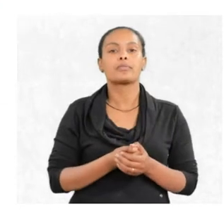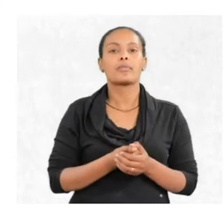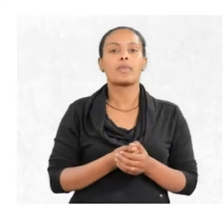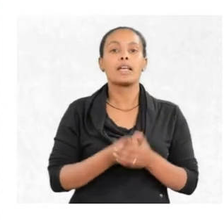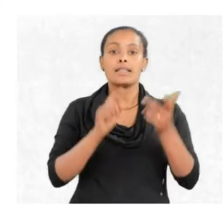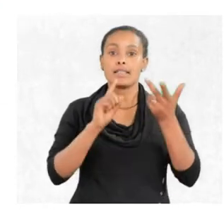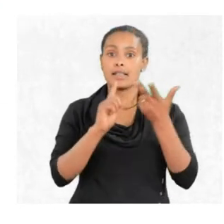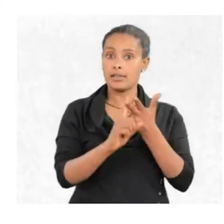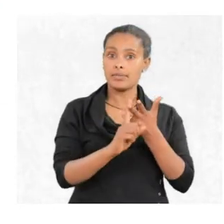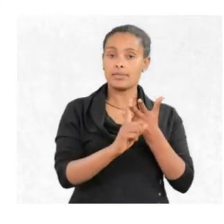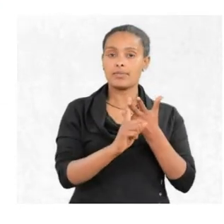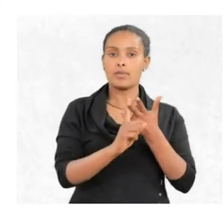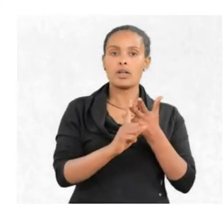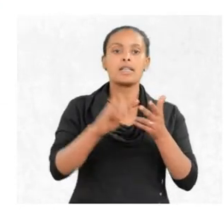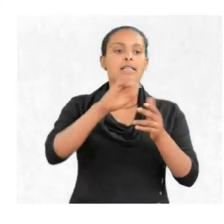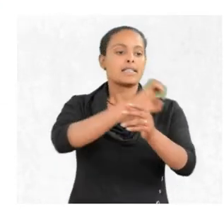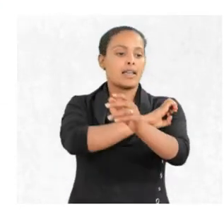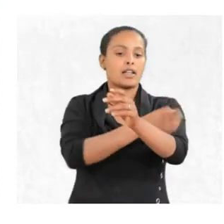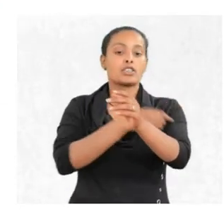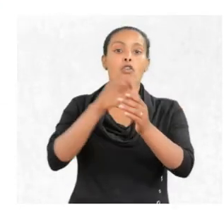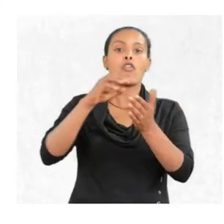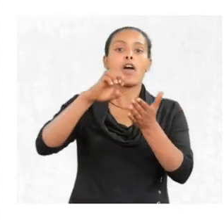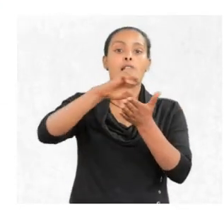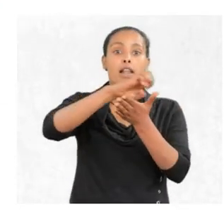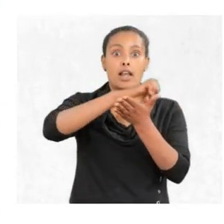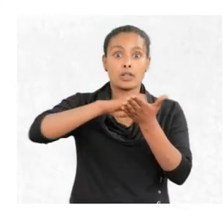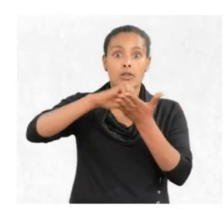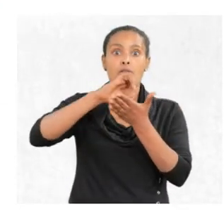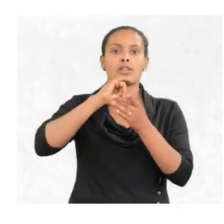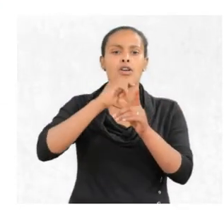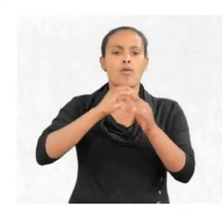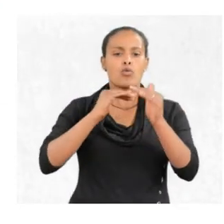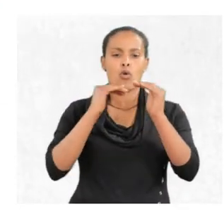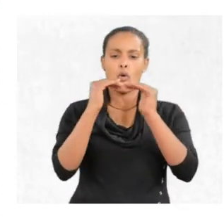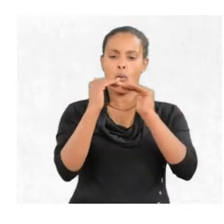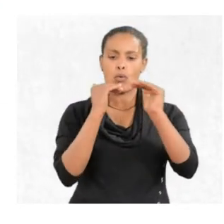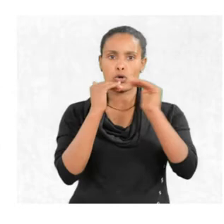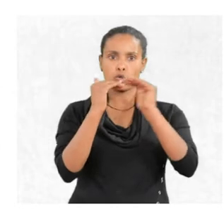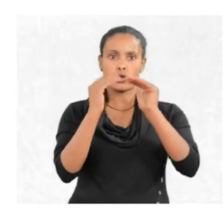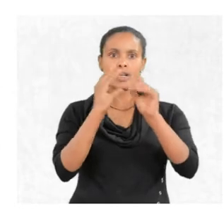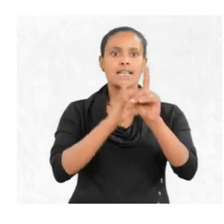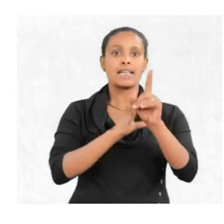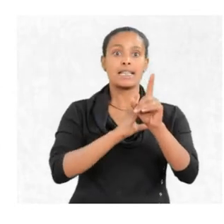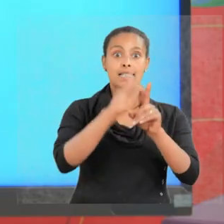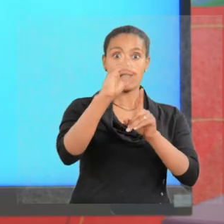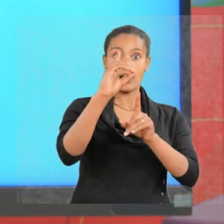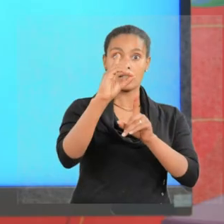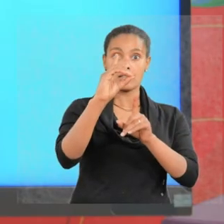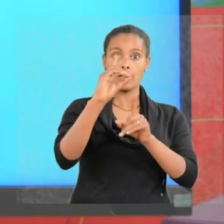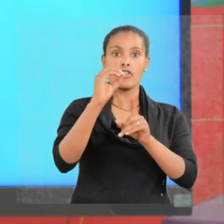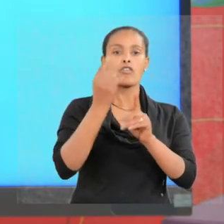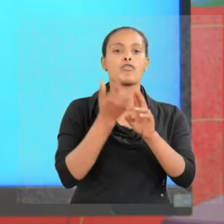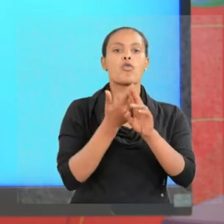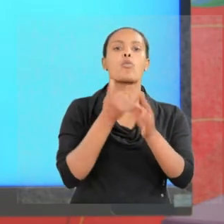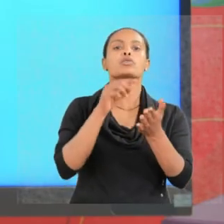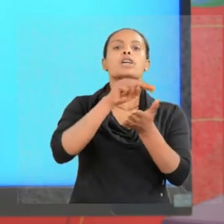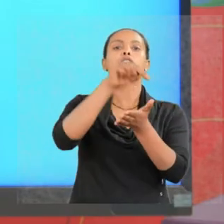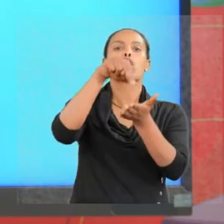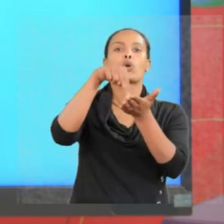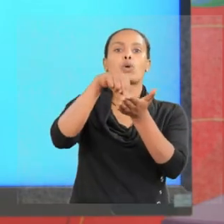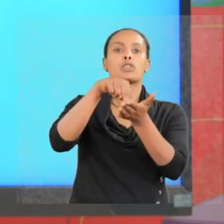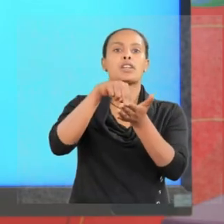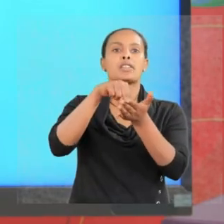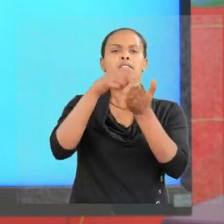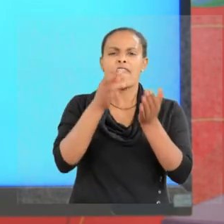The stream, the energy of an electron is proportional to its distance from the nucleus. The